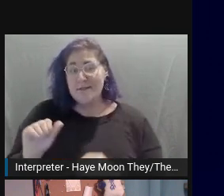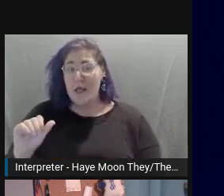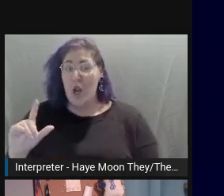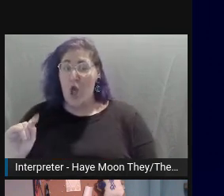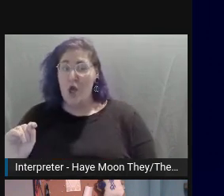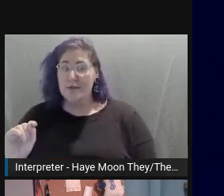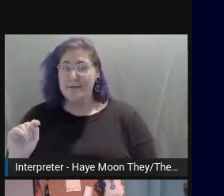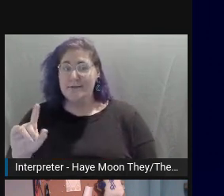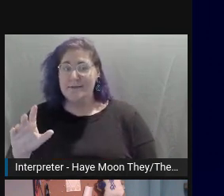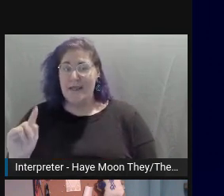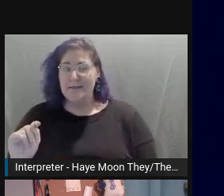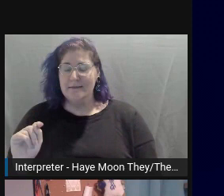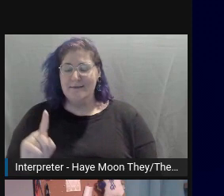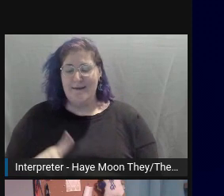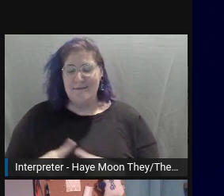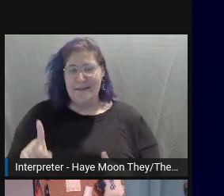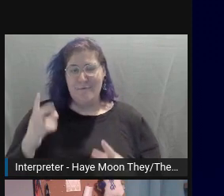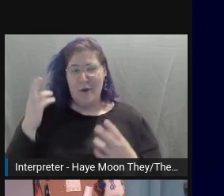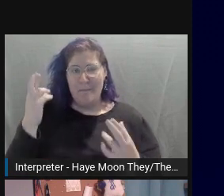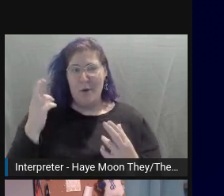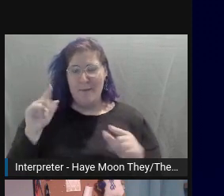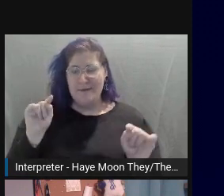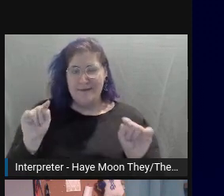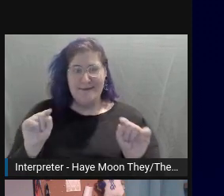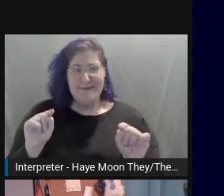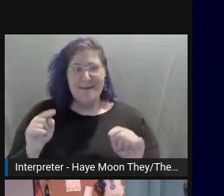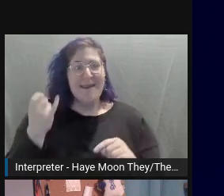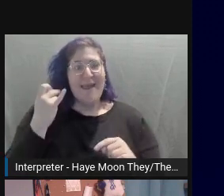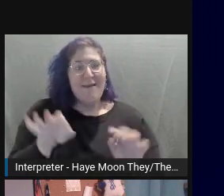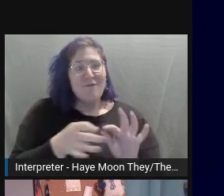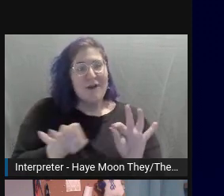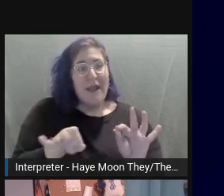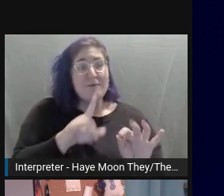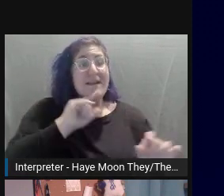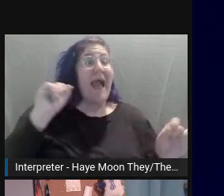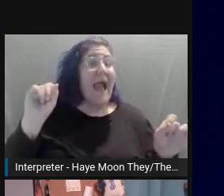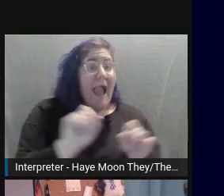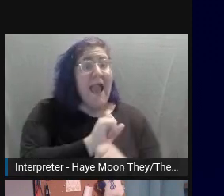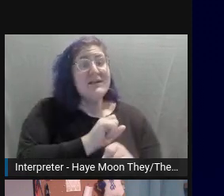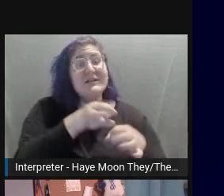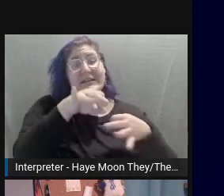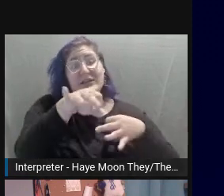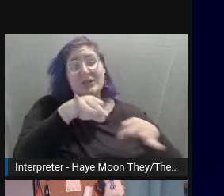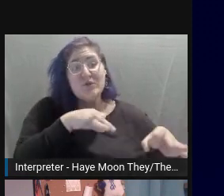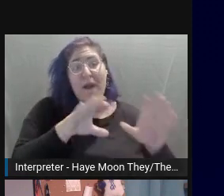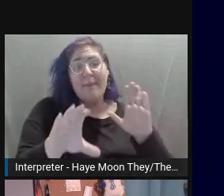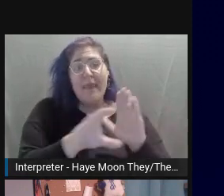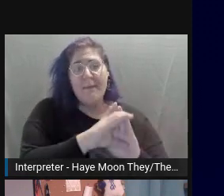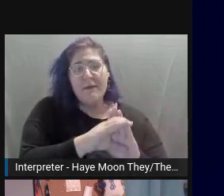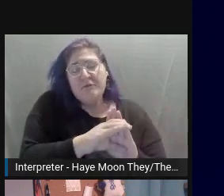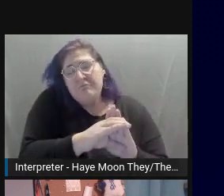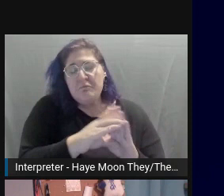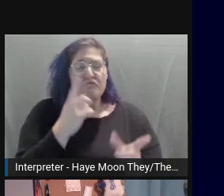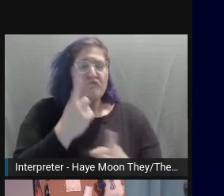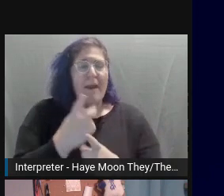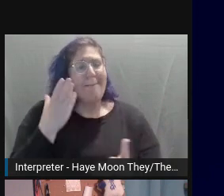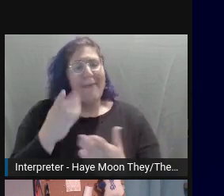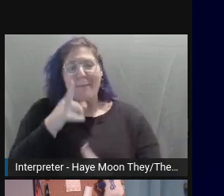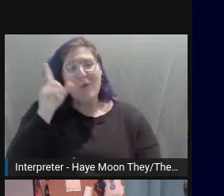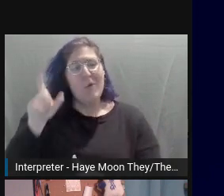have different purposes. If your caption is actually describing the image, then no, you don't need alt text. That would be redundant.